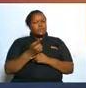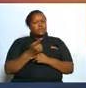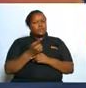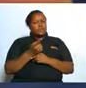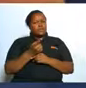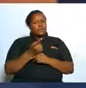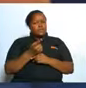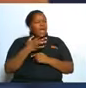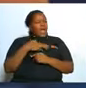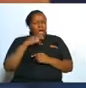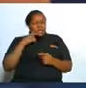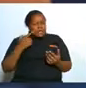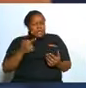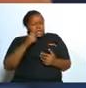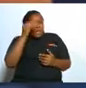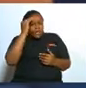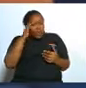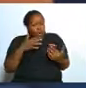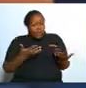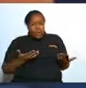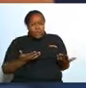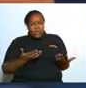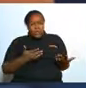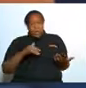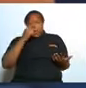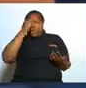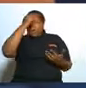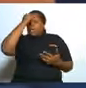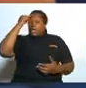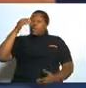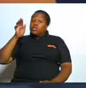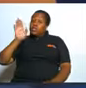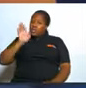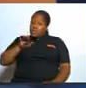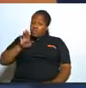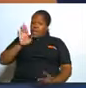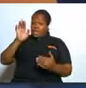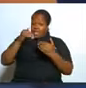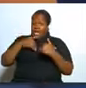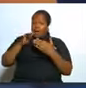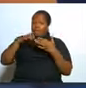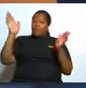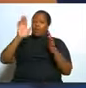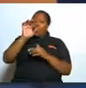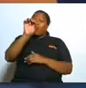how did she know they have extra sense